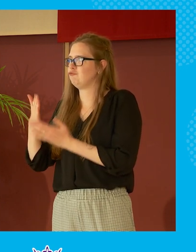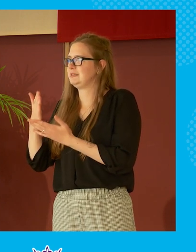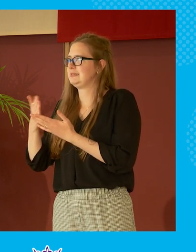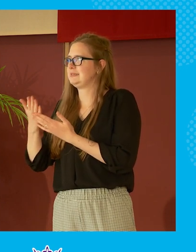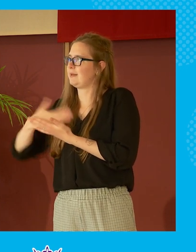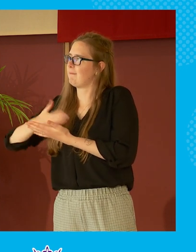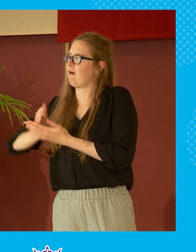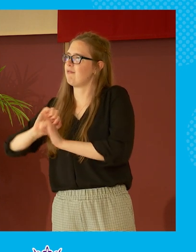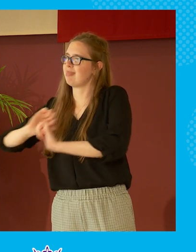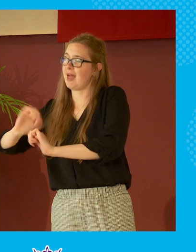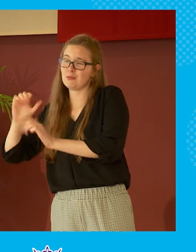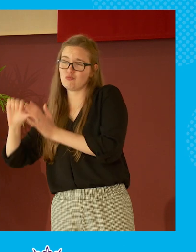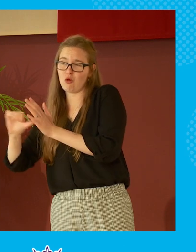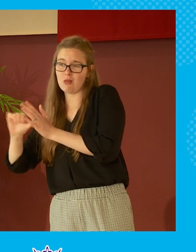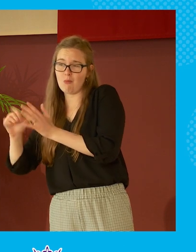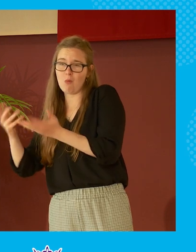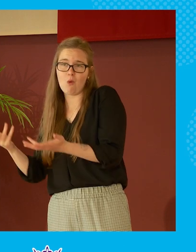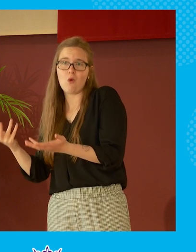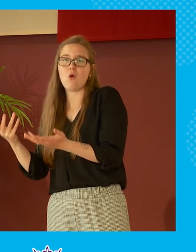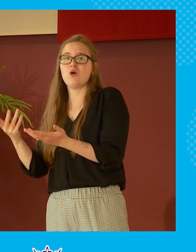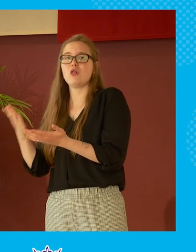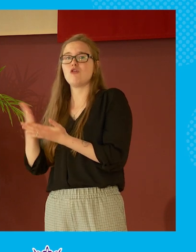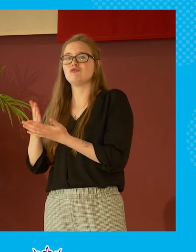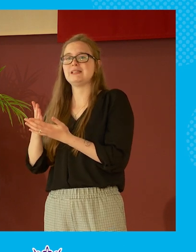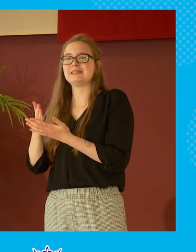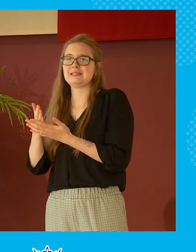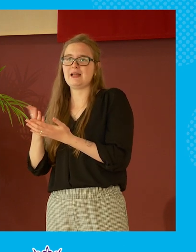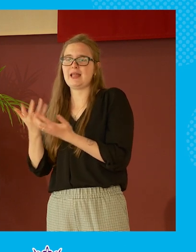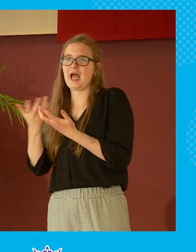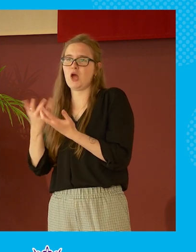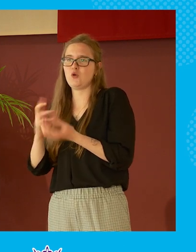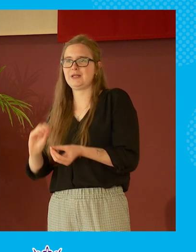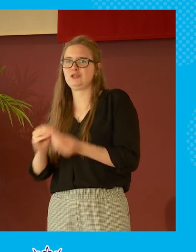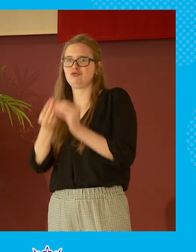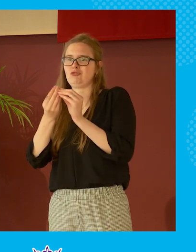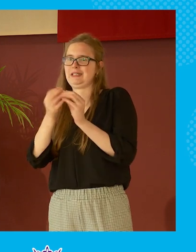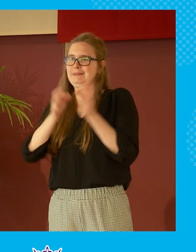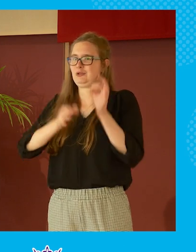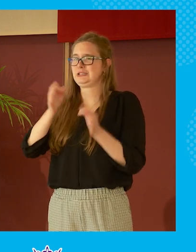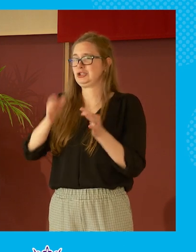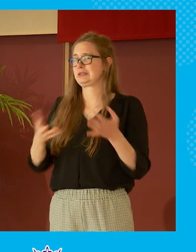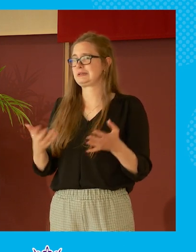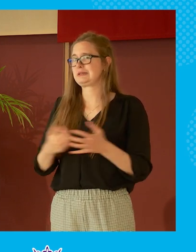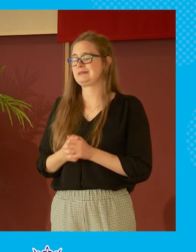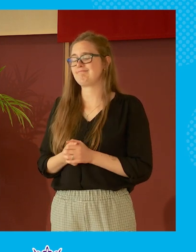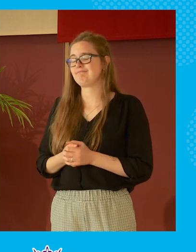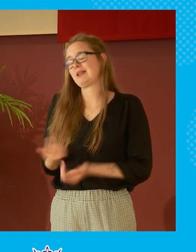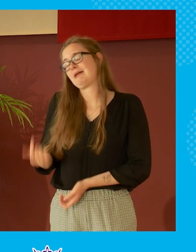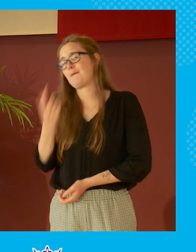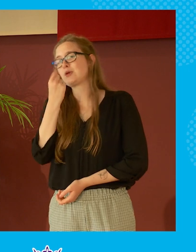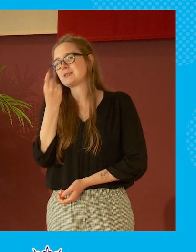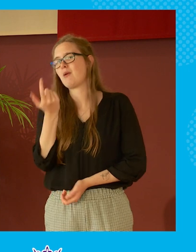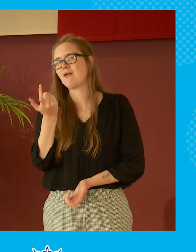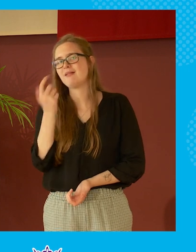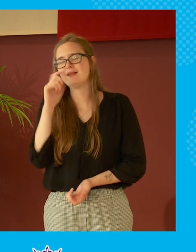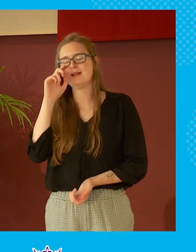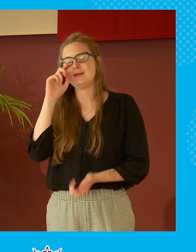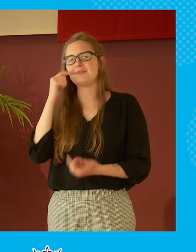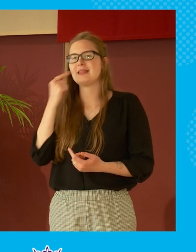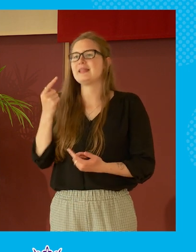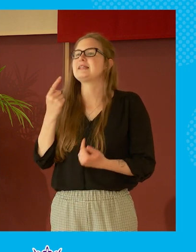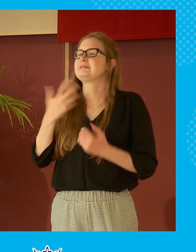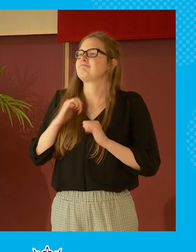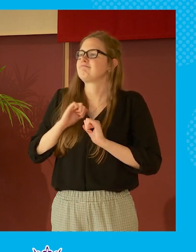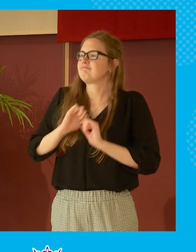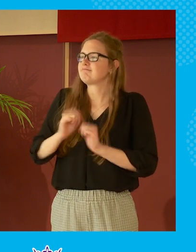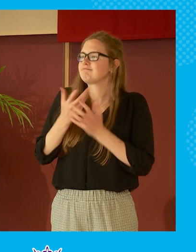that the the problem rather than necessarily the the makeup of of politicians changing i think it might be um i mean i think we